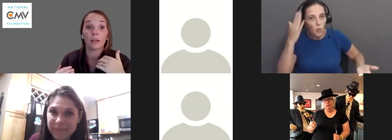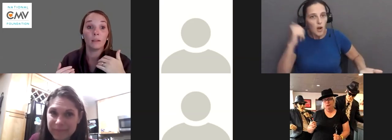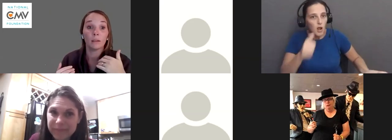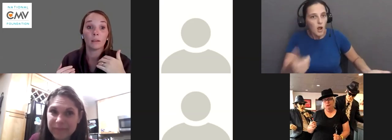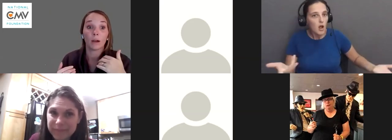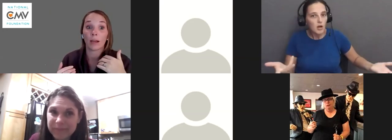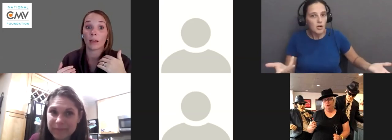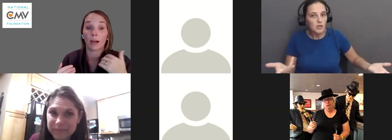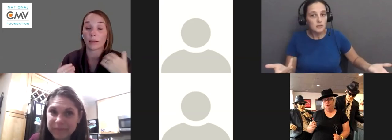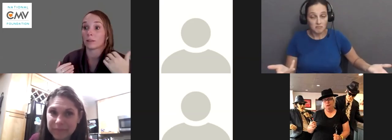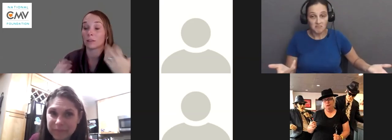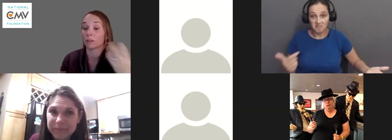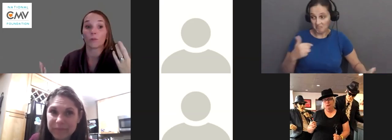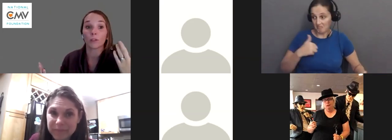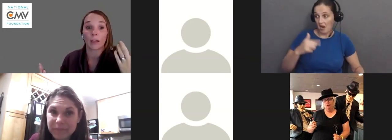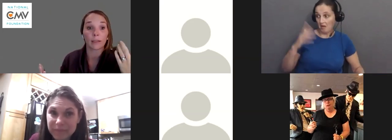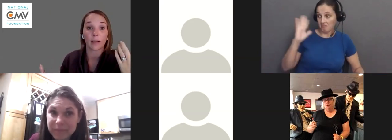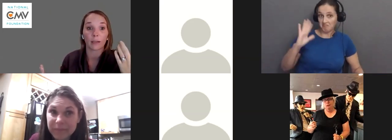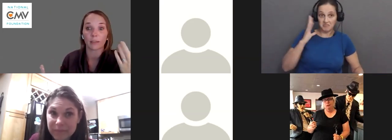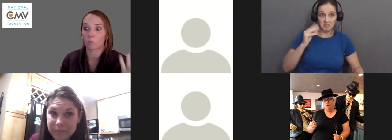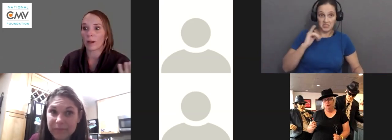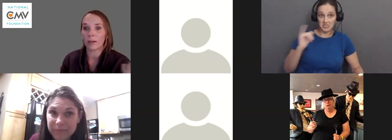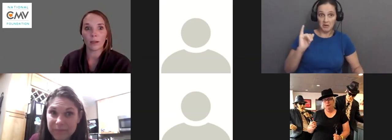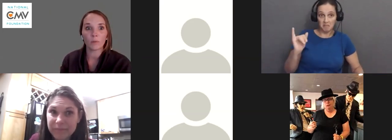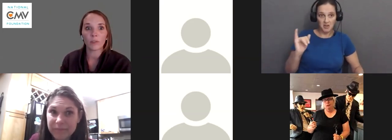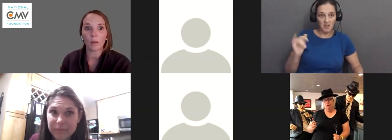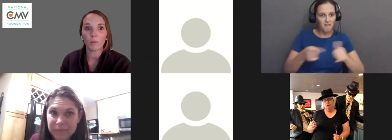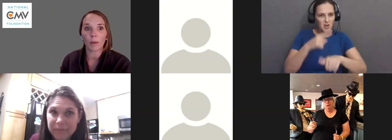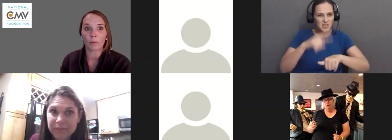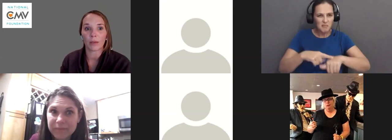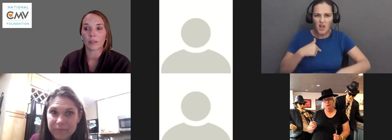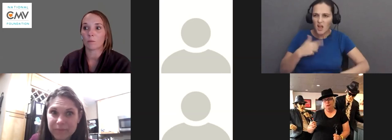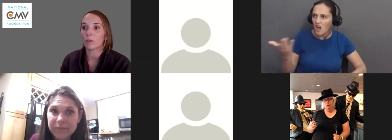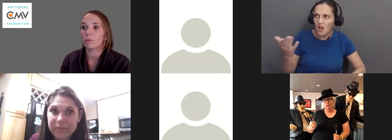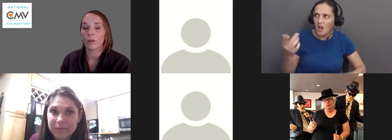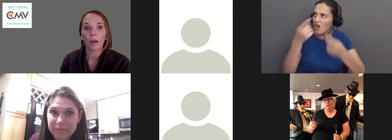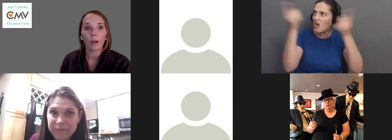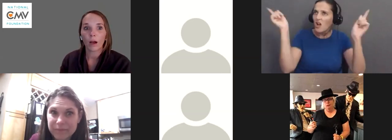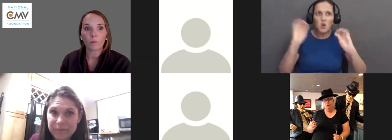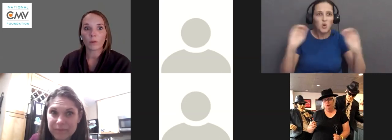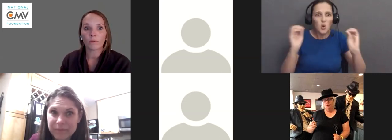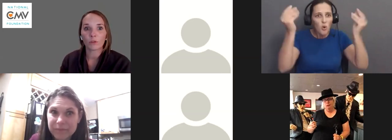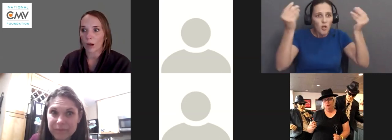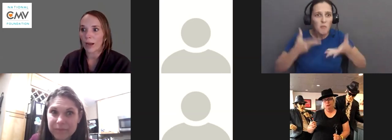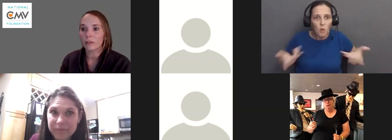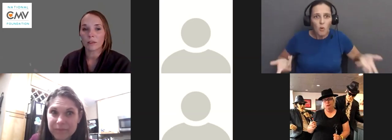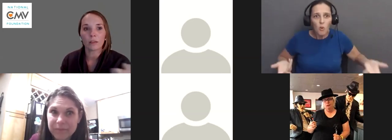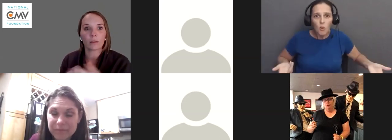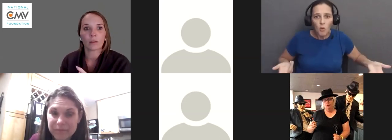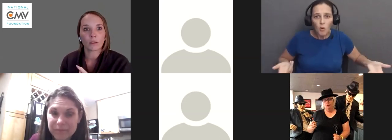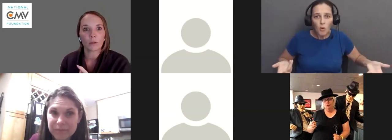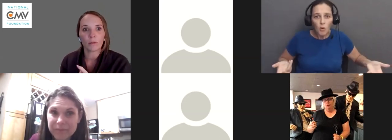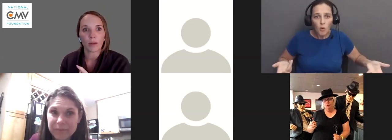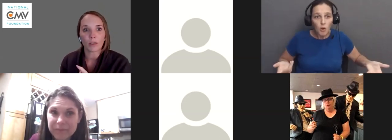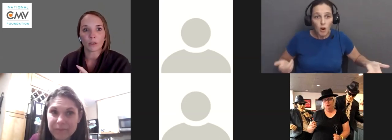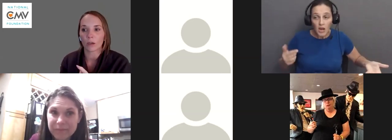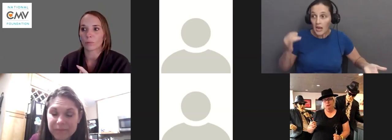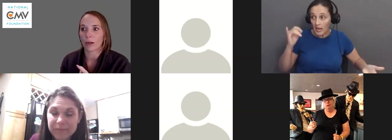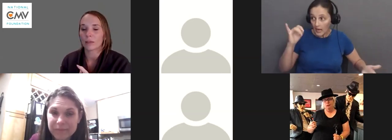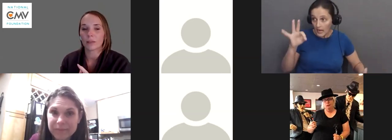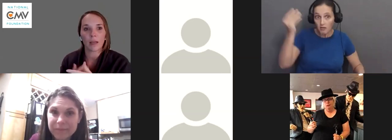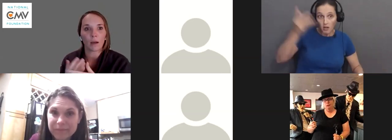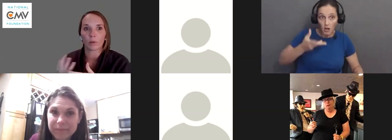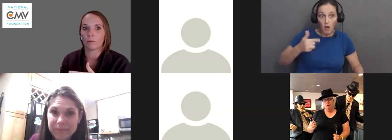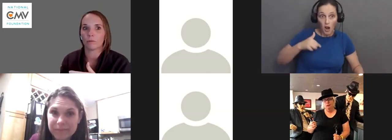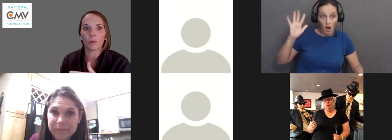That's what I said. That's the first thing I said. I said, why didn't anyone tell me about this? I would have, I would have tried to, to prevent